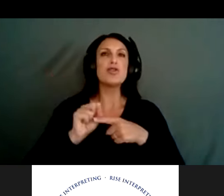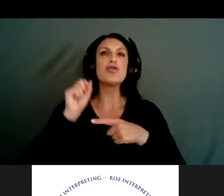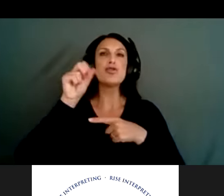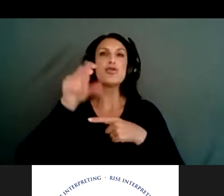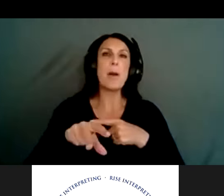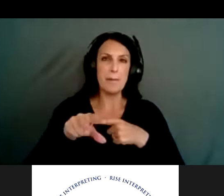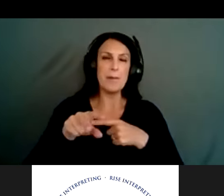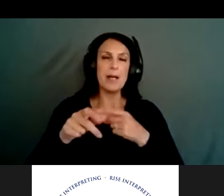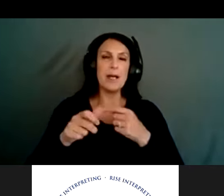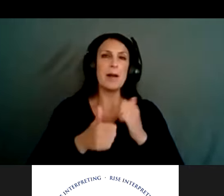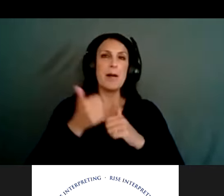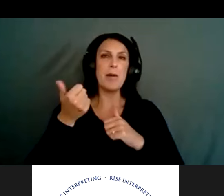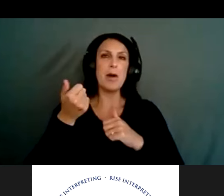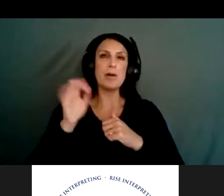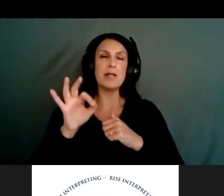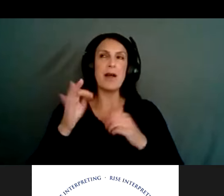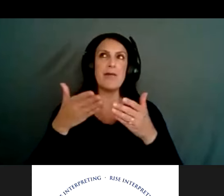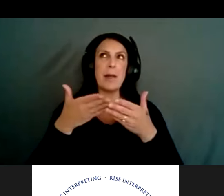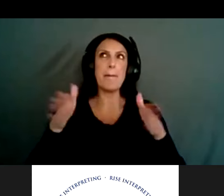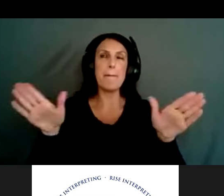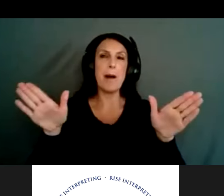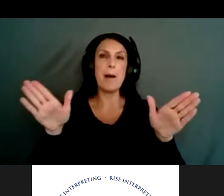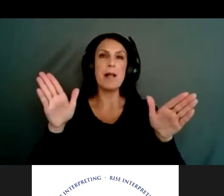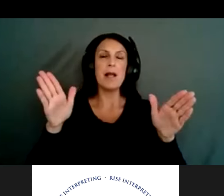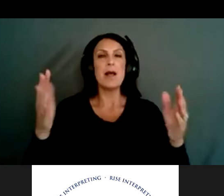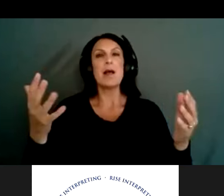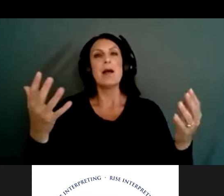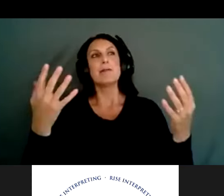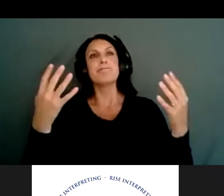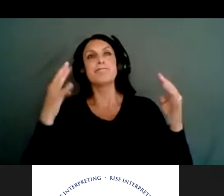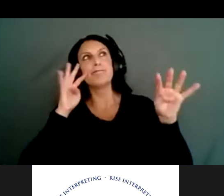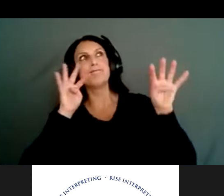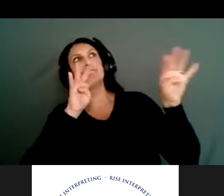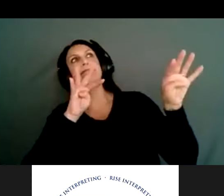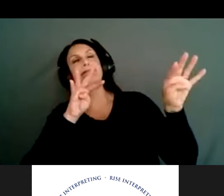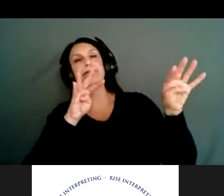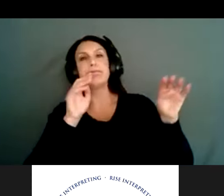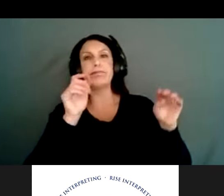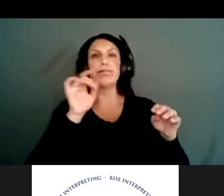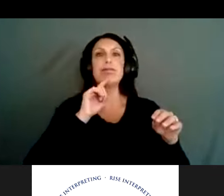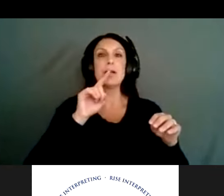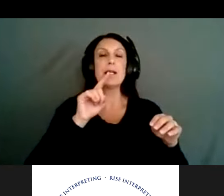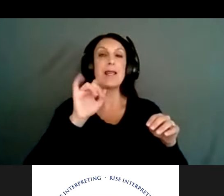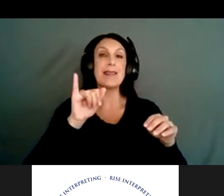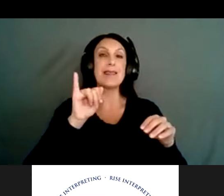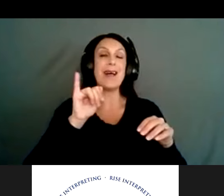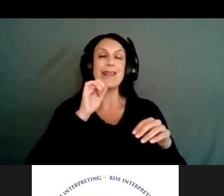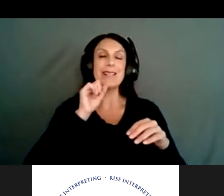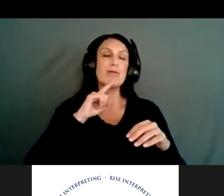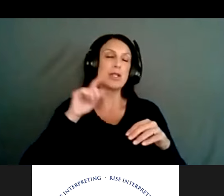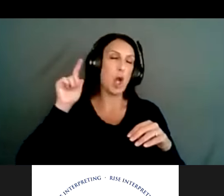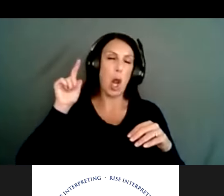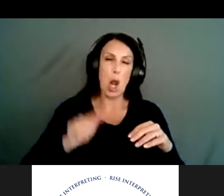most public forms of suicide, death and suicide attempt, it's actually one of the lowest incidents. So